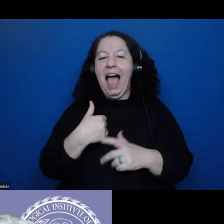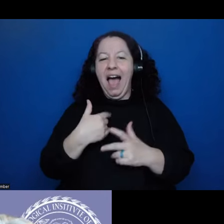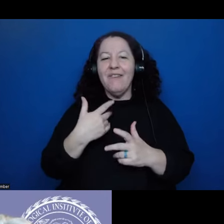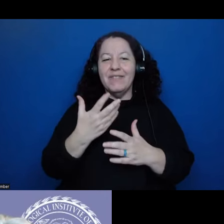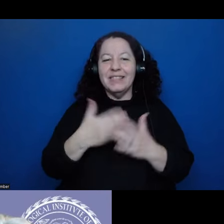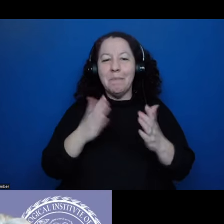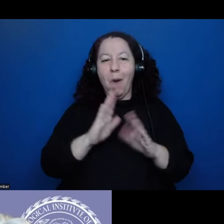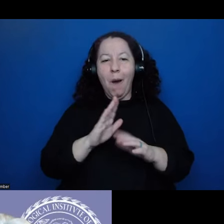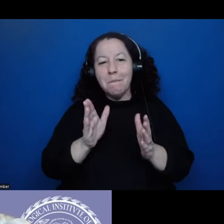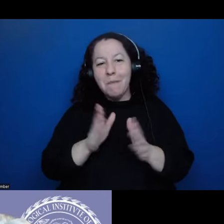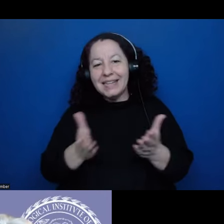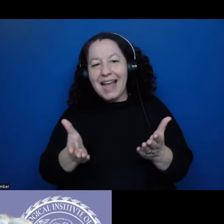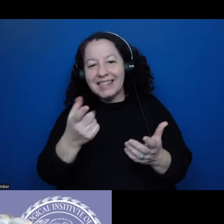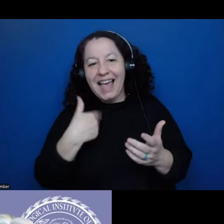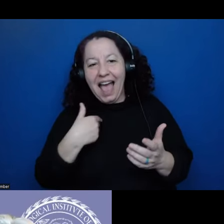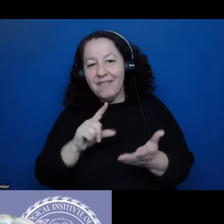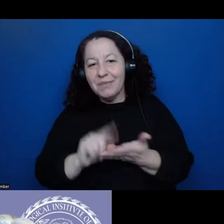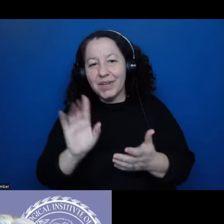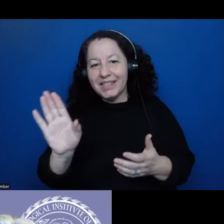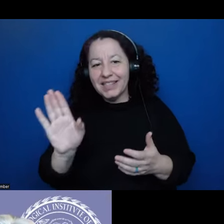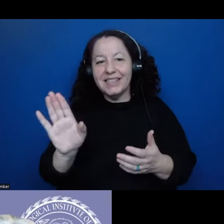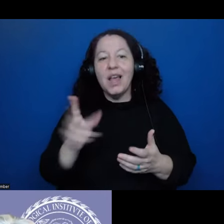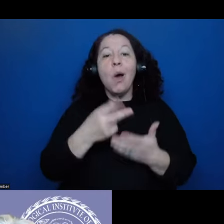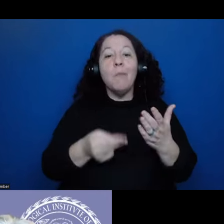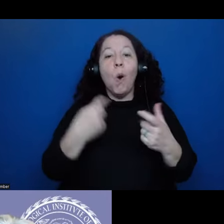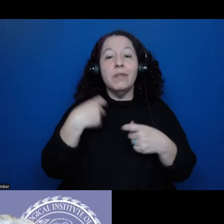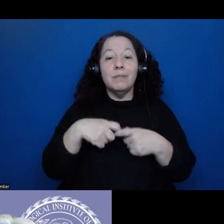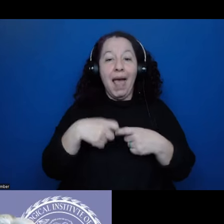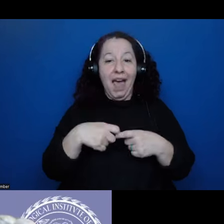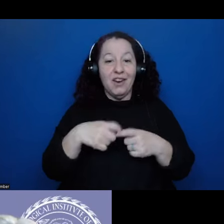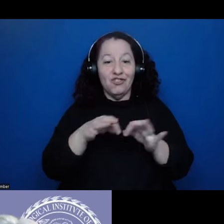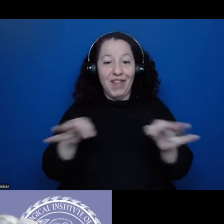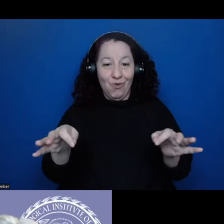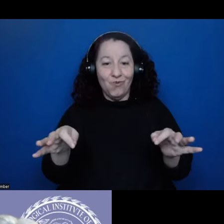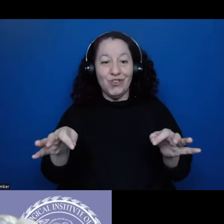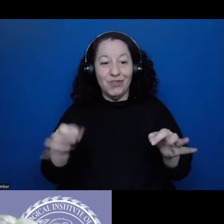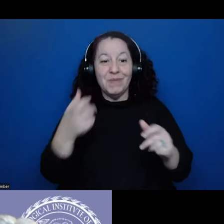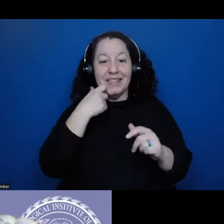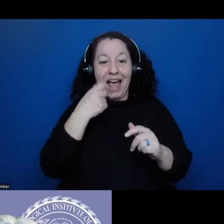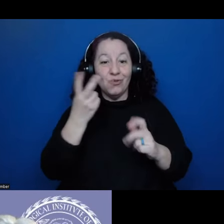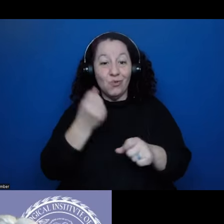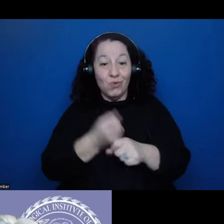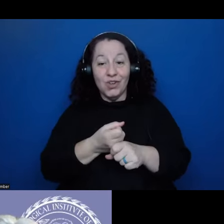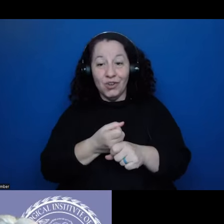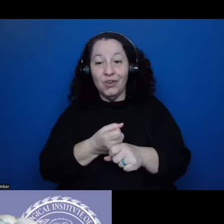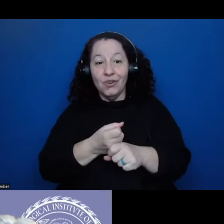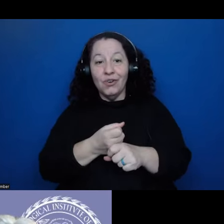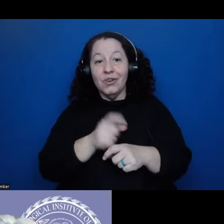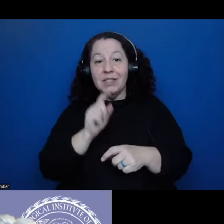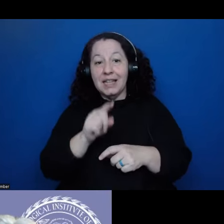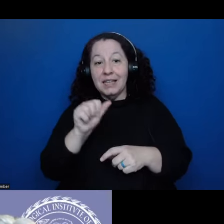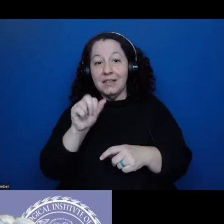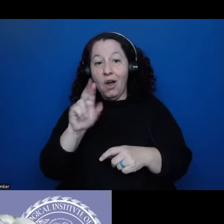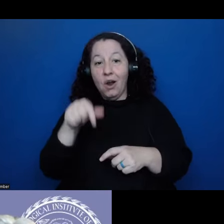I don't know if those could be seen here. So they're both in Spanish, um, but just the, over the last couple of years, Archeología Mexicana is a